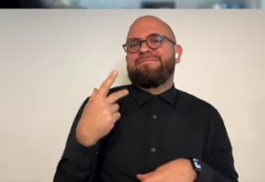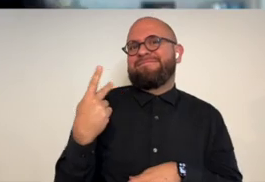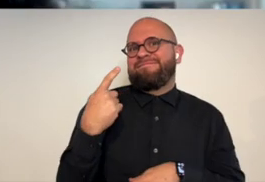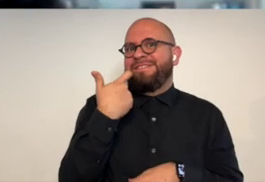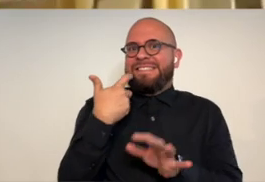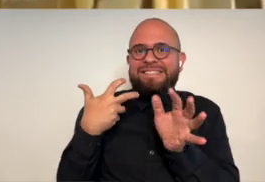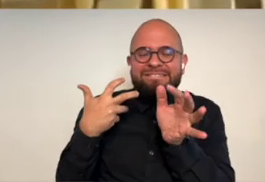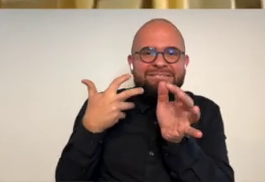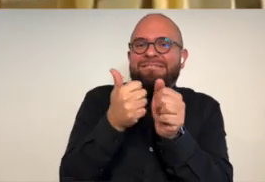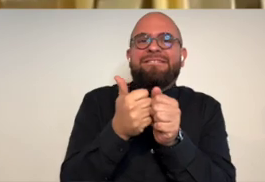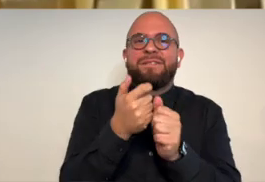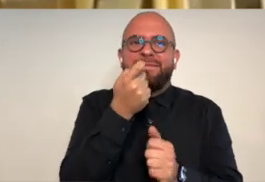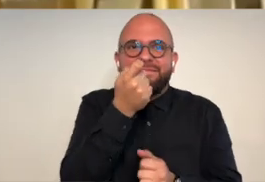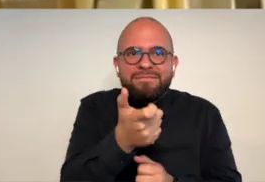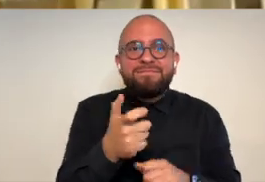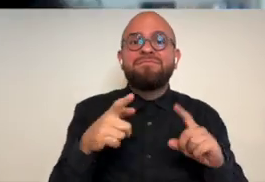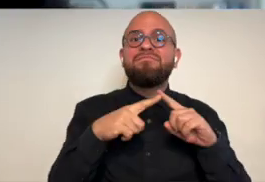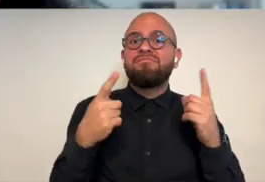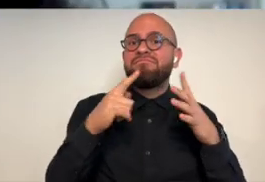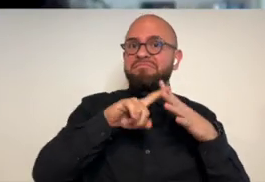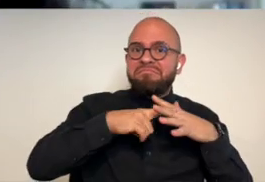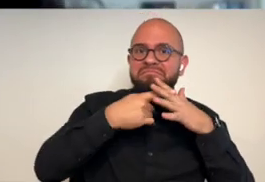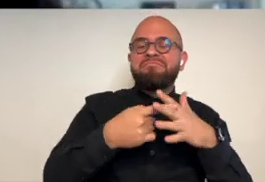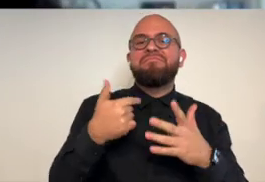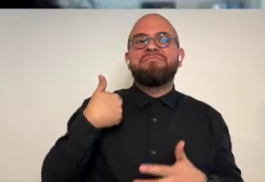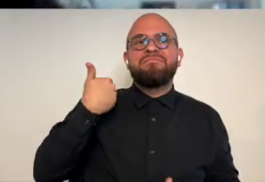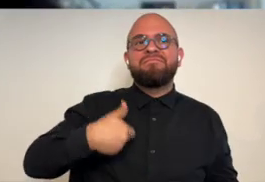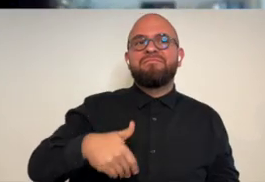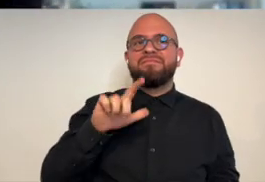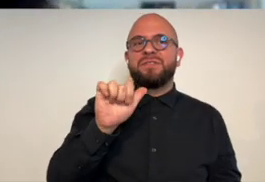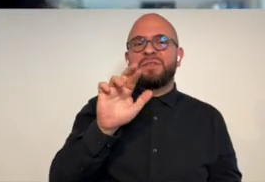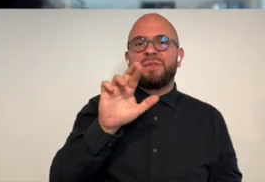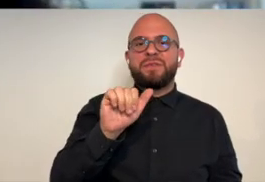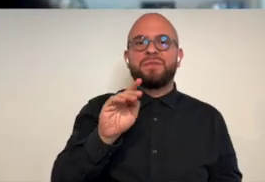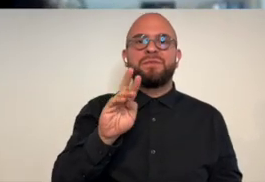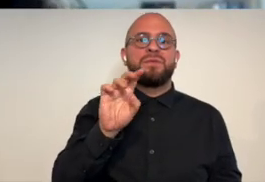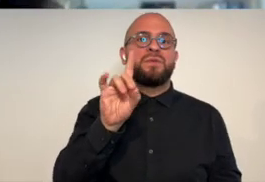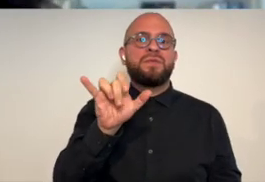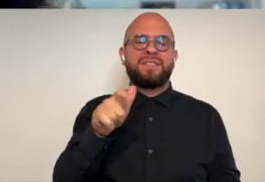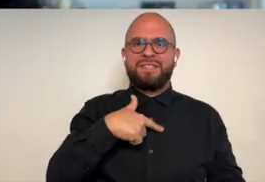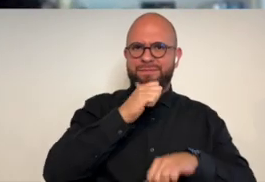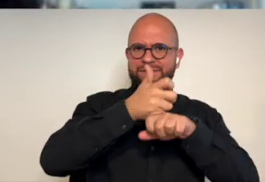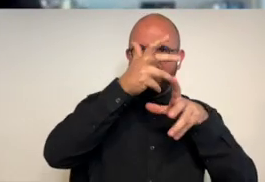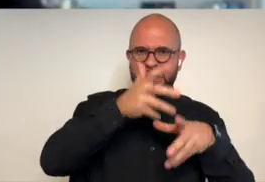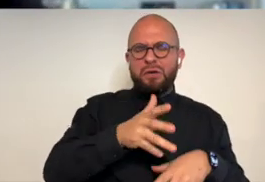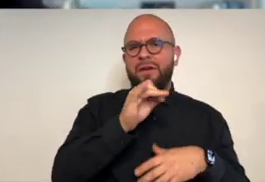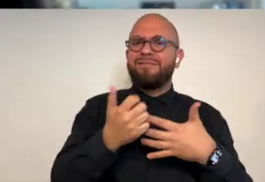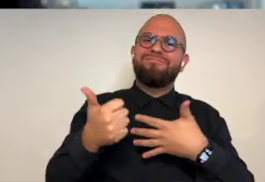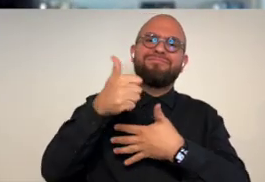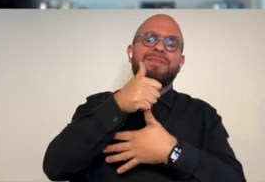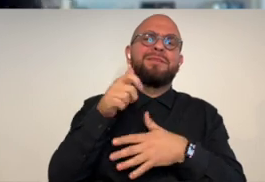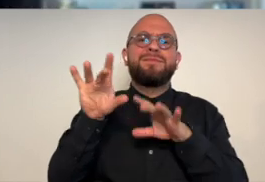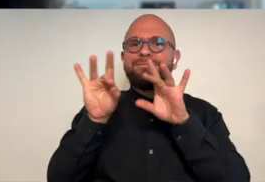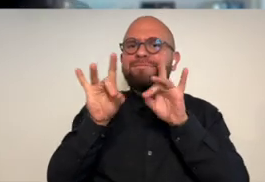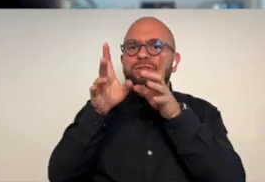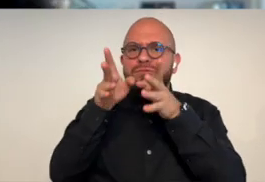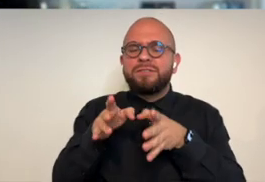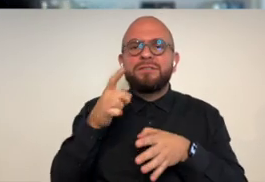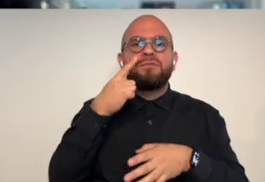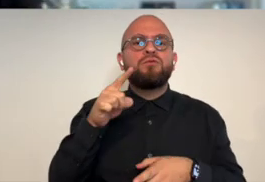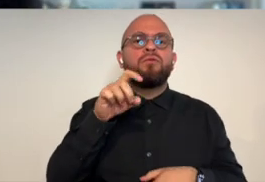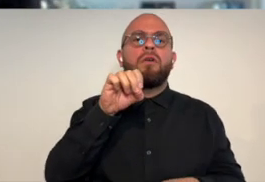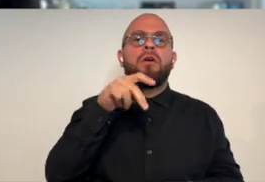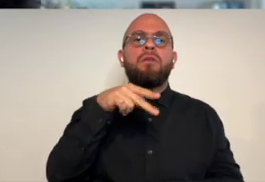thank you so much for being here abigail this is awesome we're just catching up a little bit but just to start i am laura brody